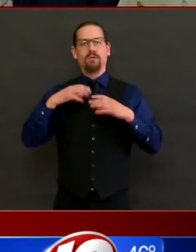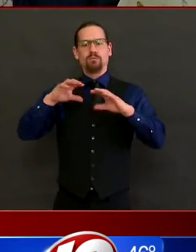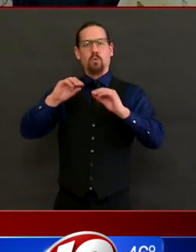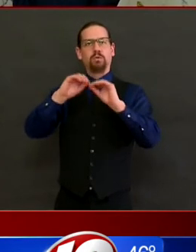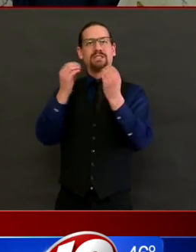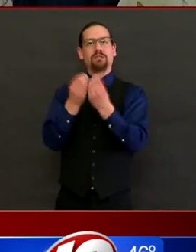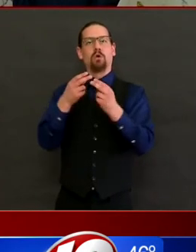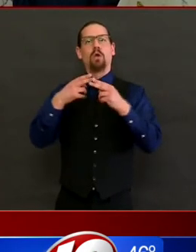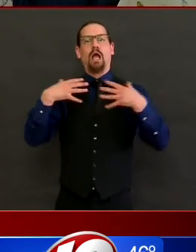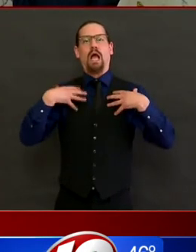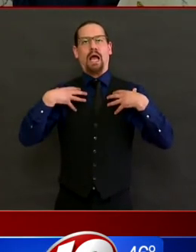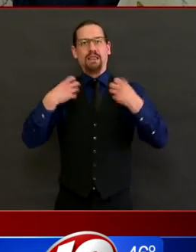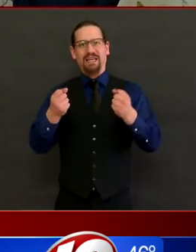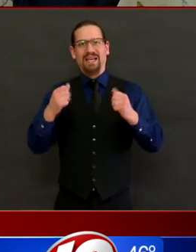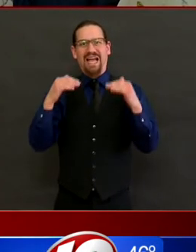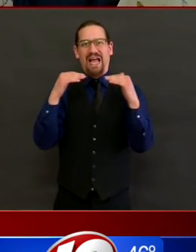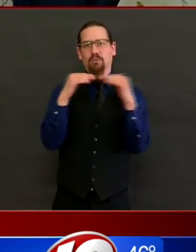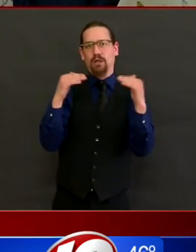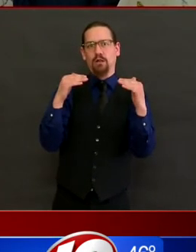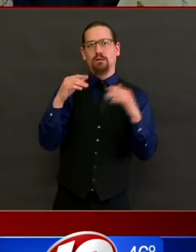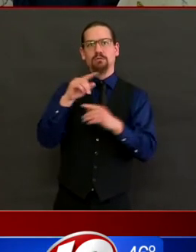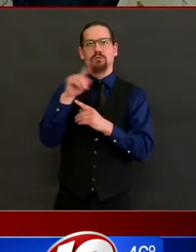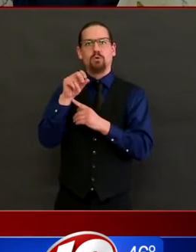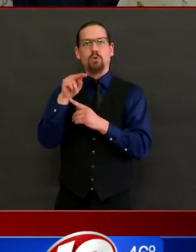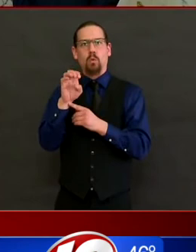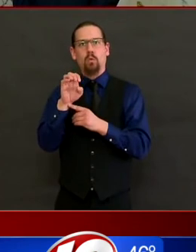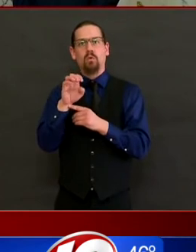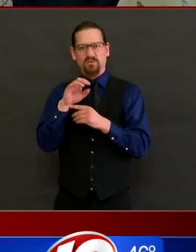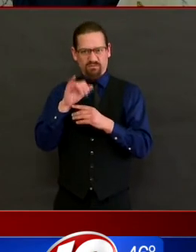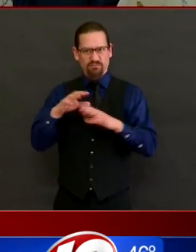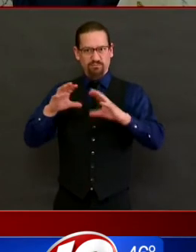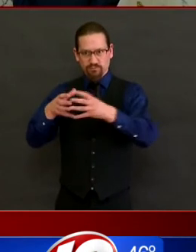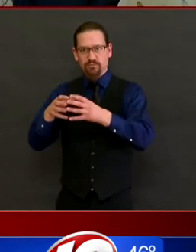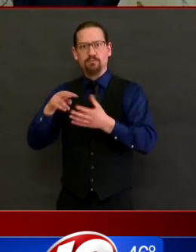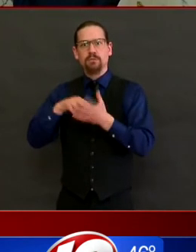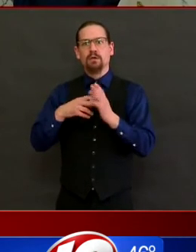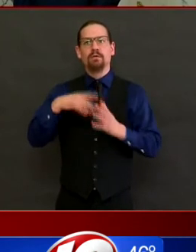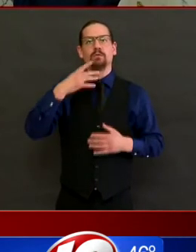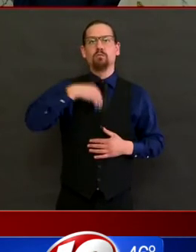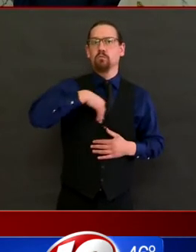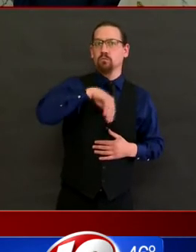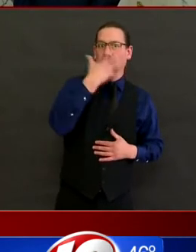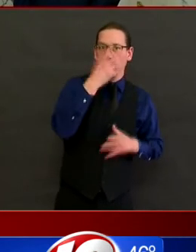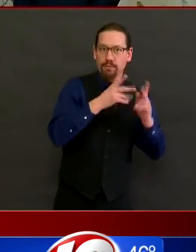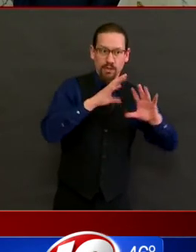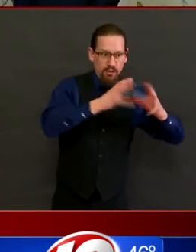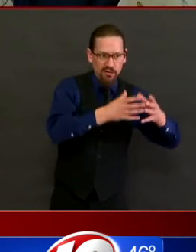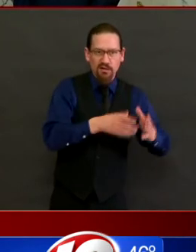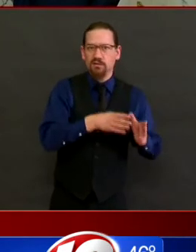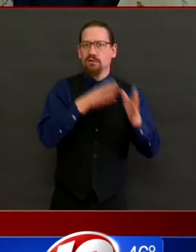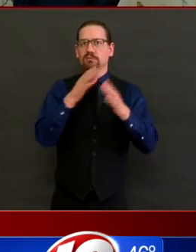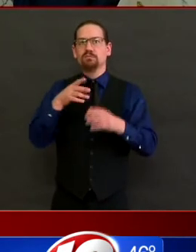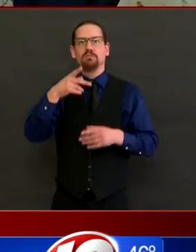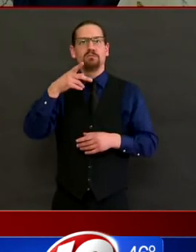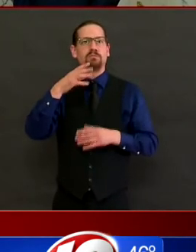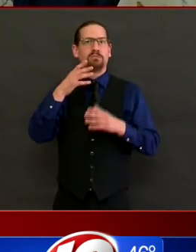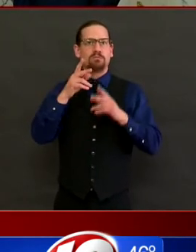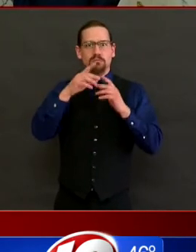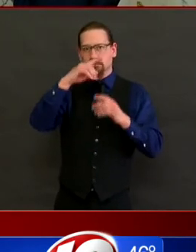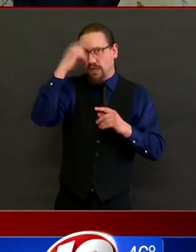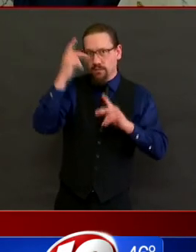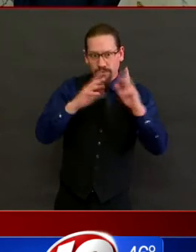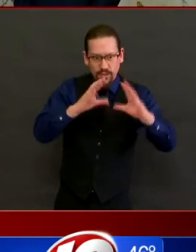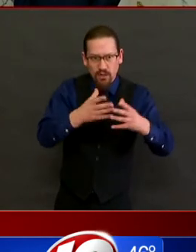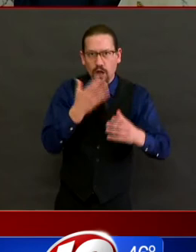access to the services and the supports they need in good times and in bad times. It's a ready-made